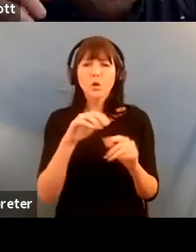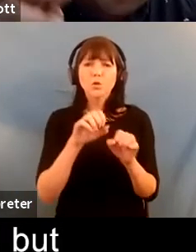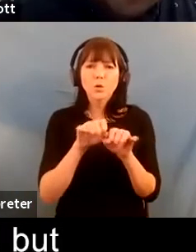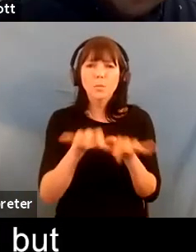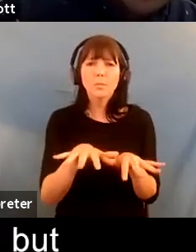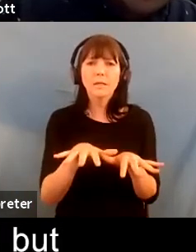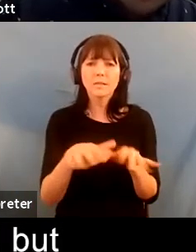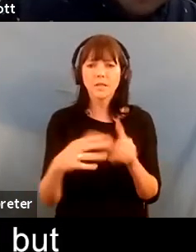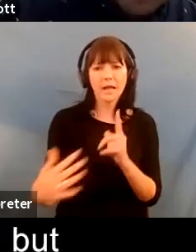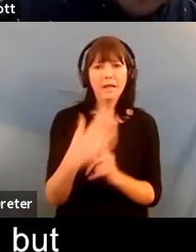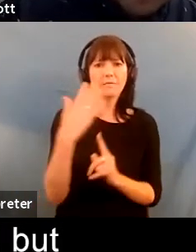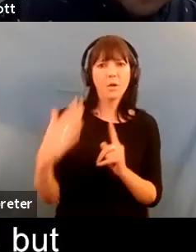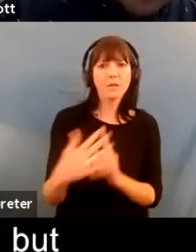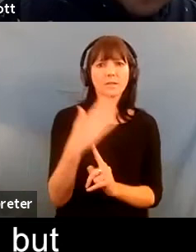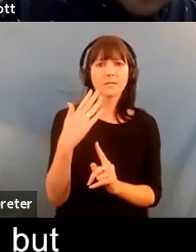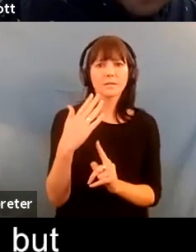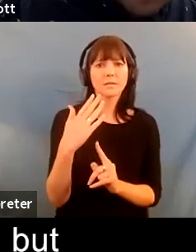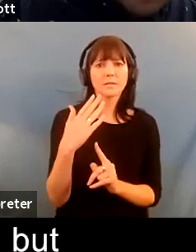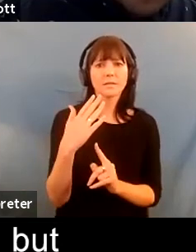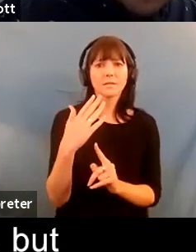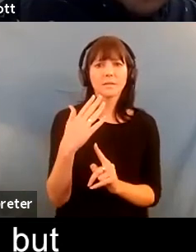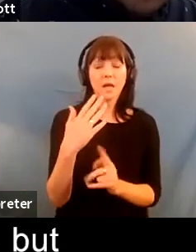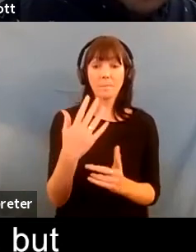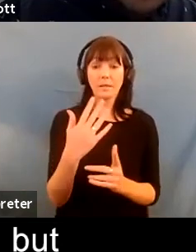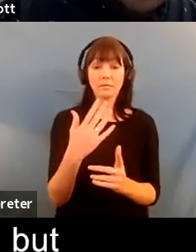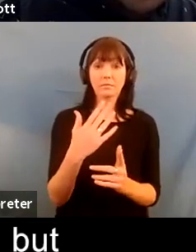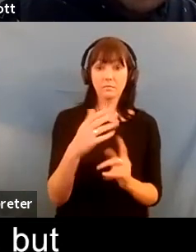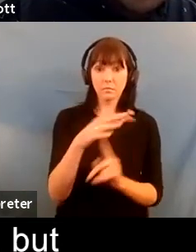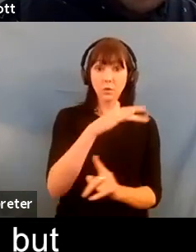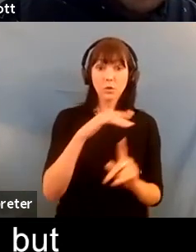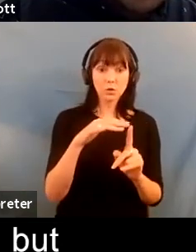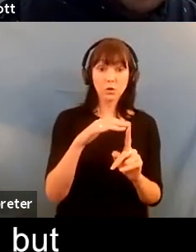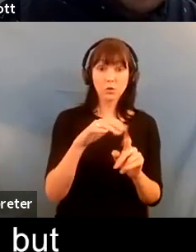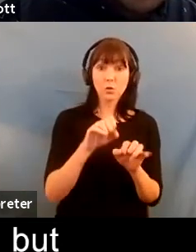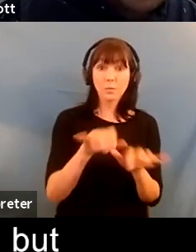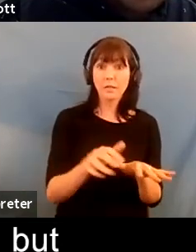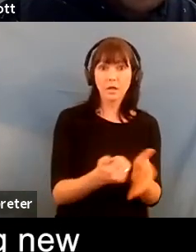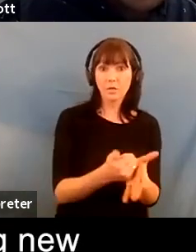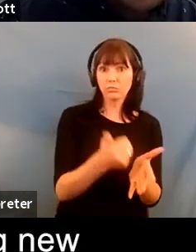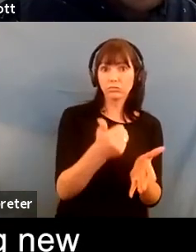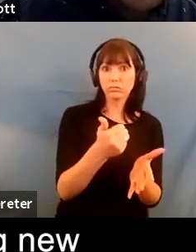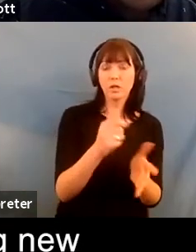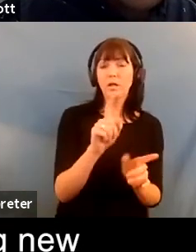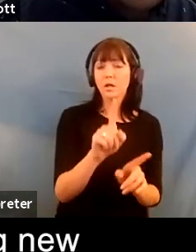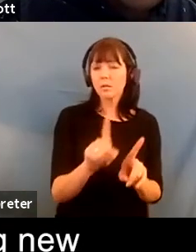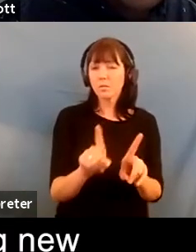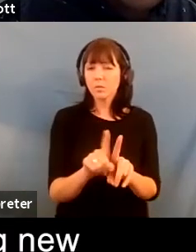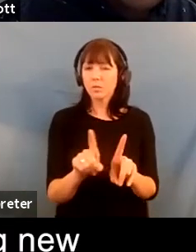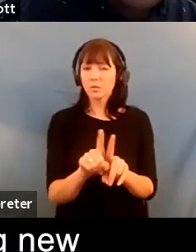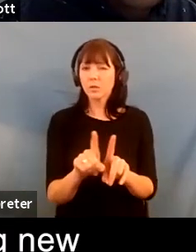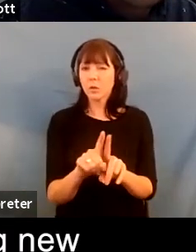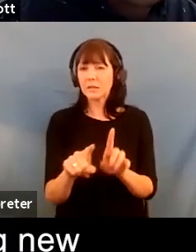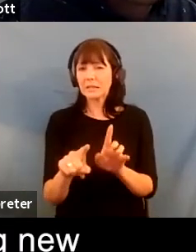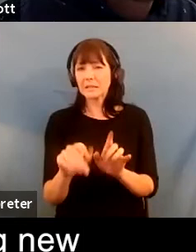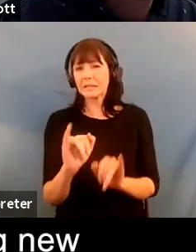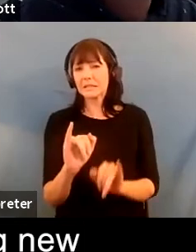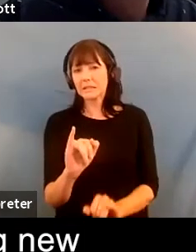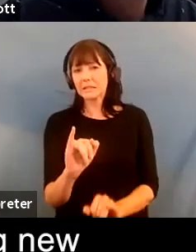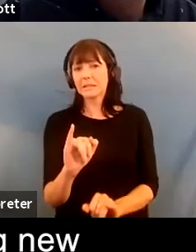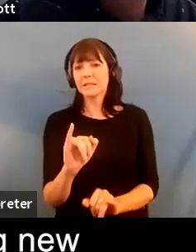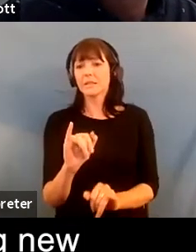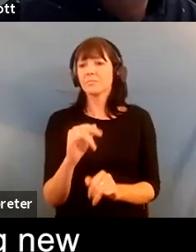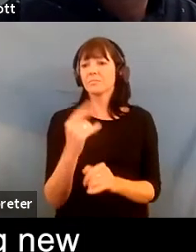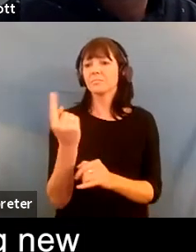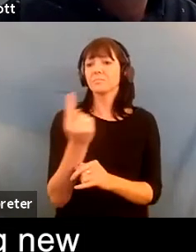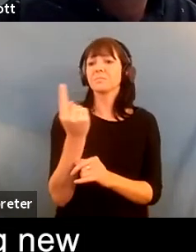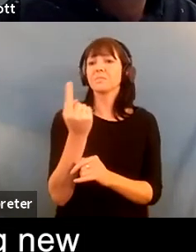and social media is fantastic for being an artist but also you're constantly bombarded with people that have created an amazing new body